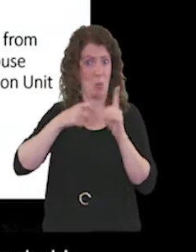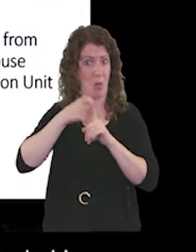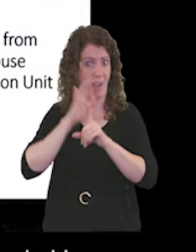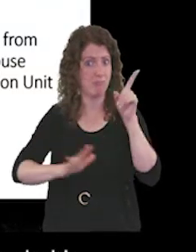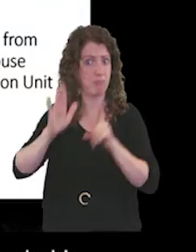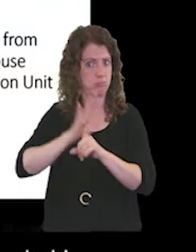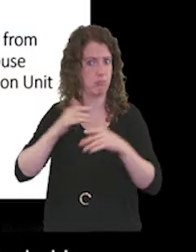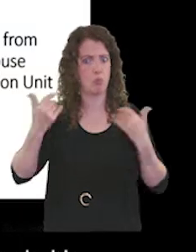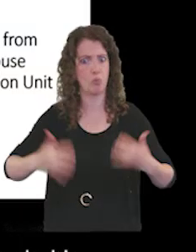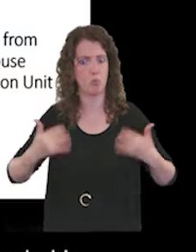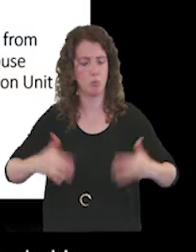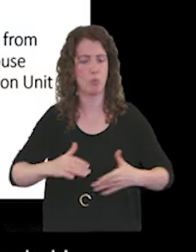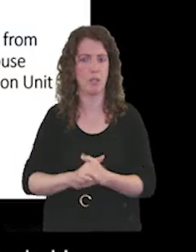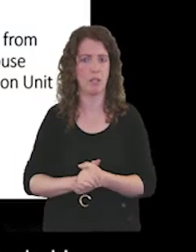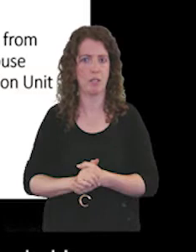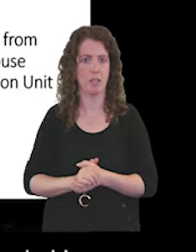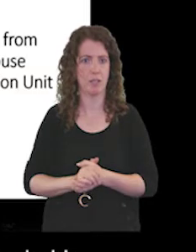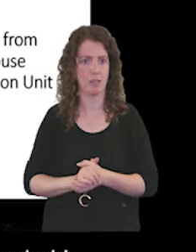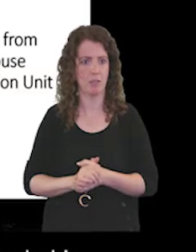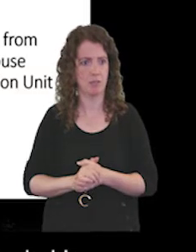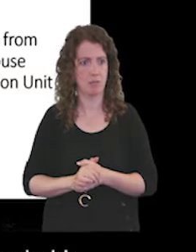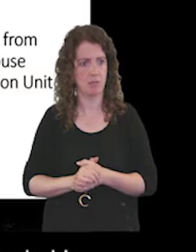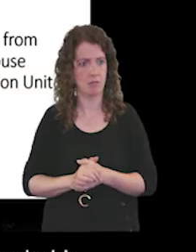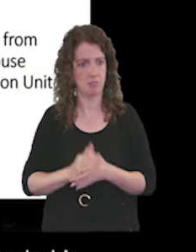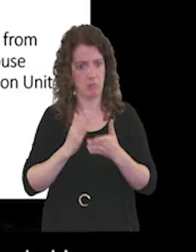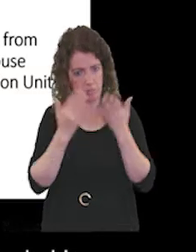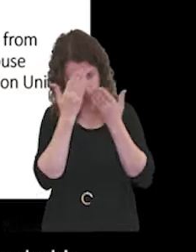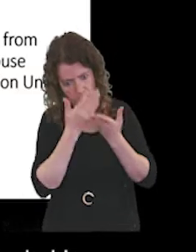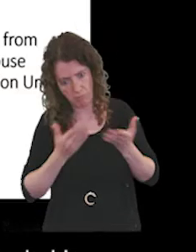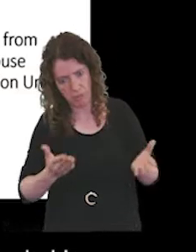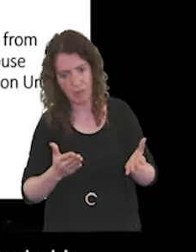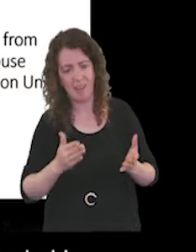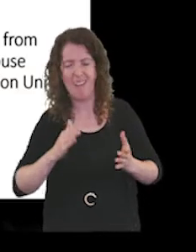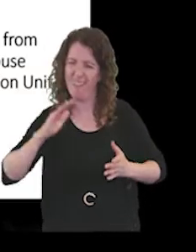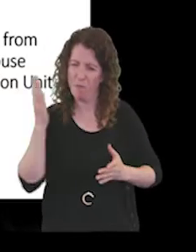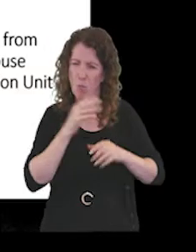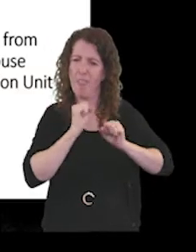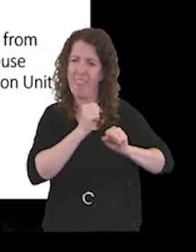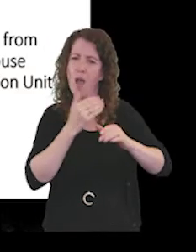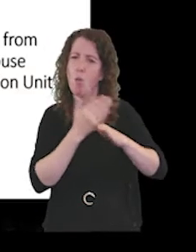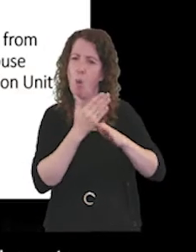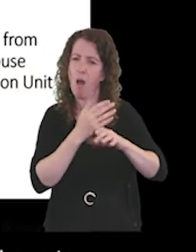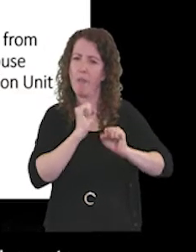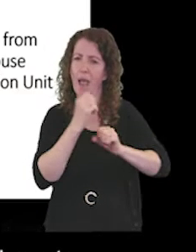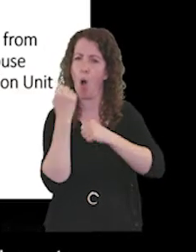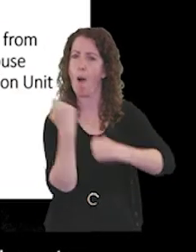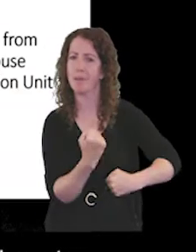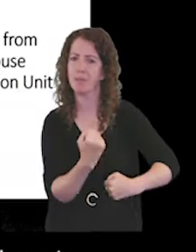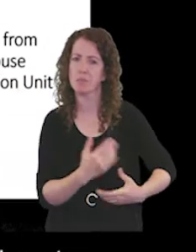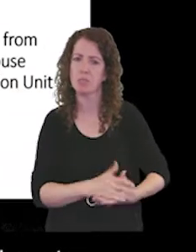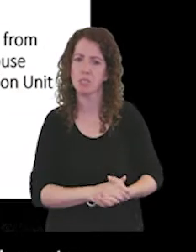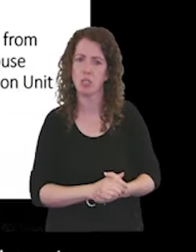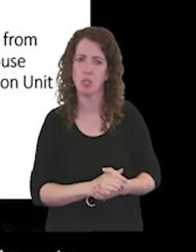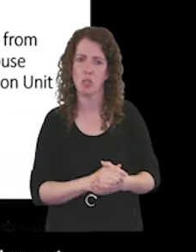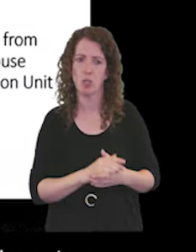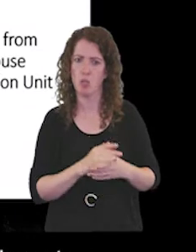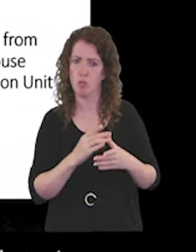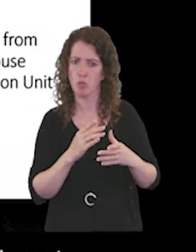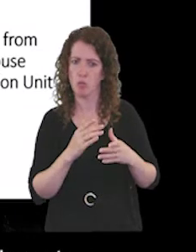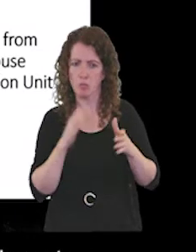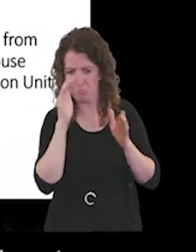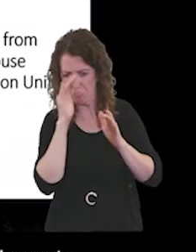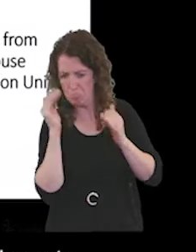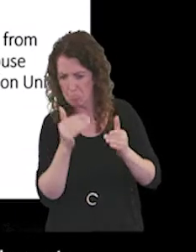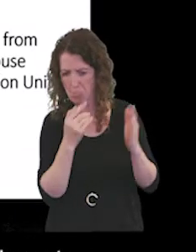And that's a testament to everybody's work and commitment to address these fundamental